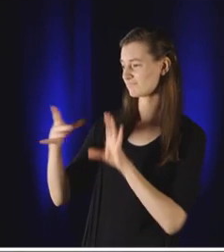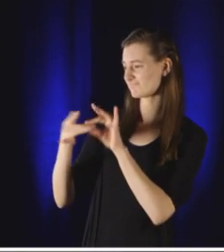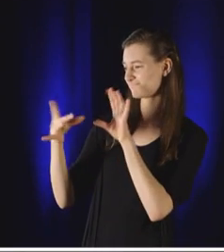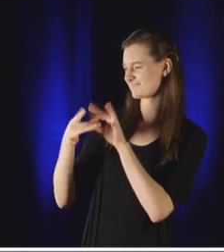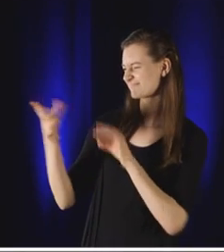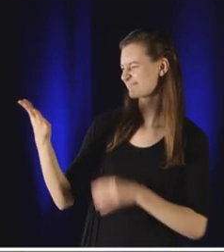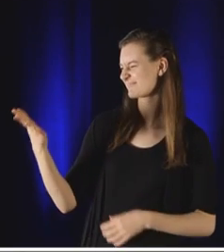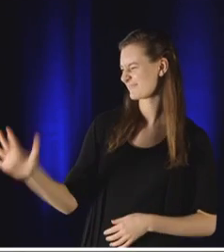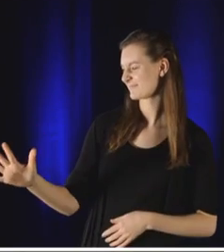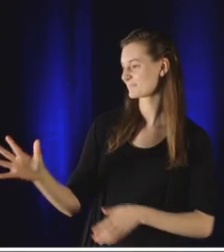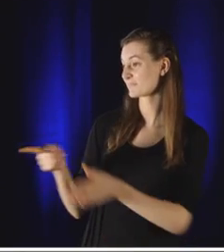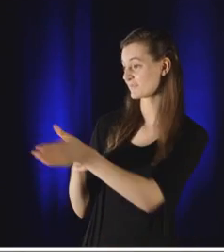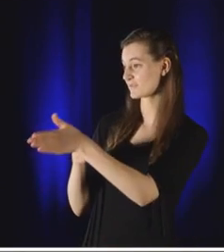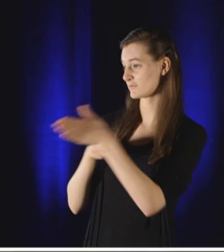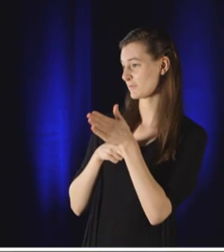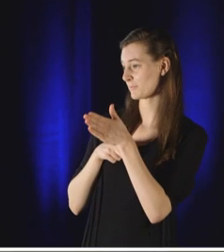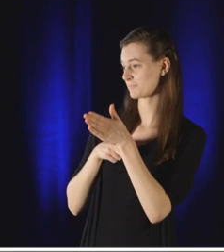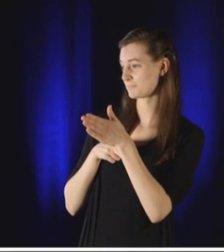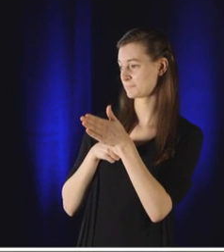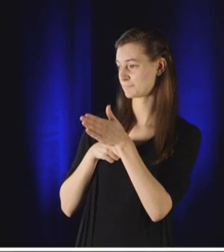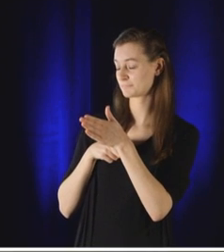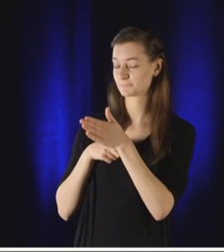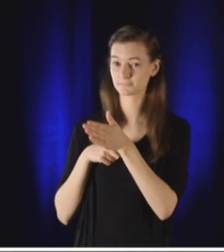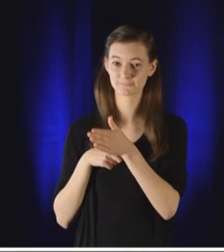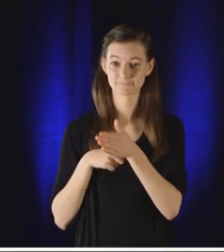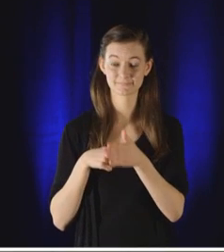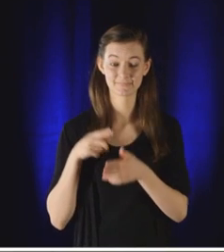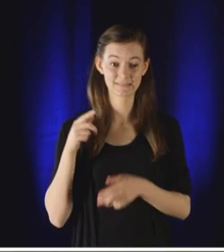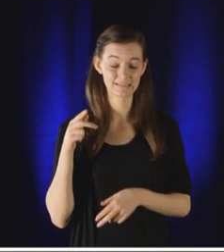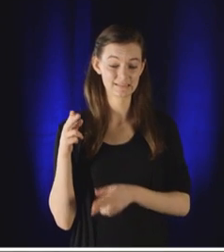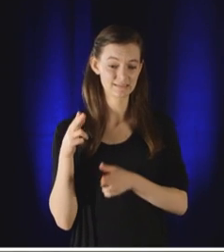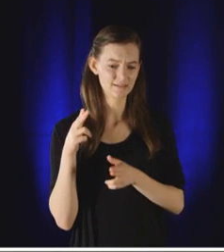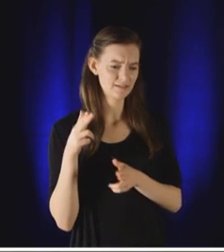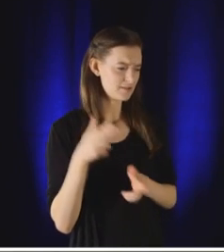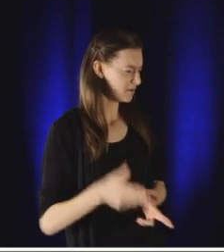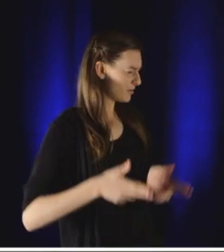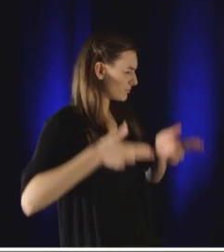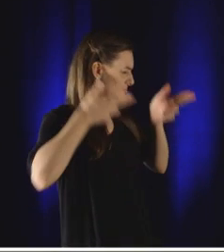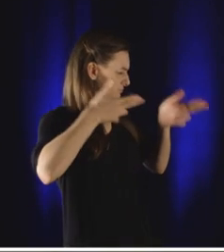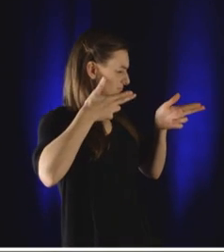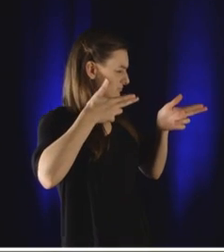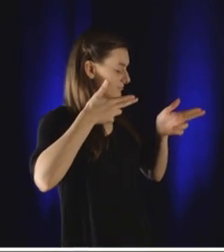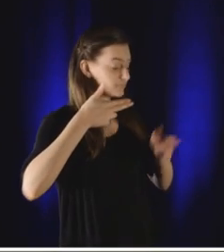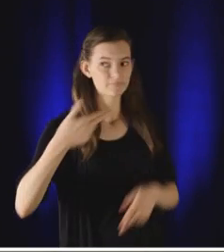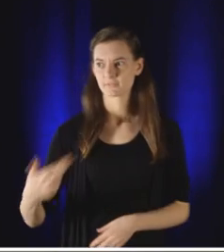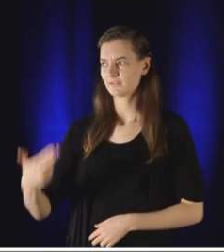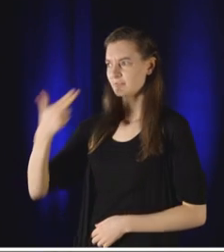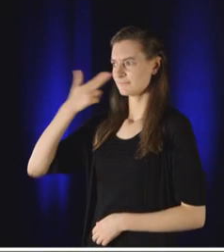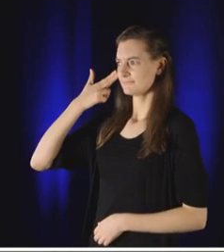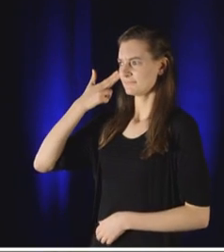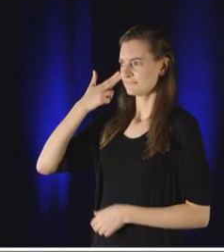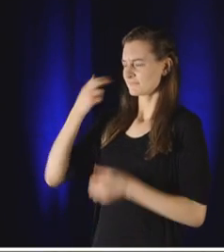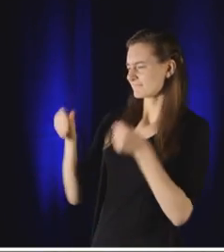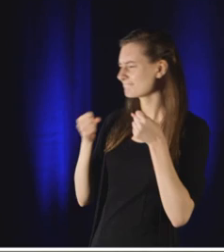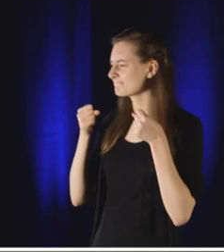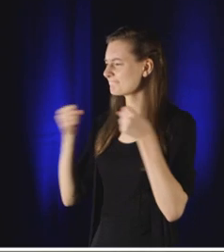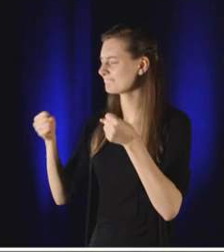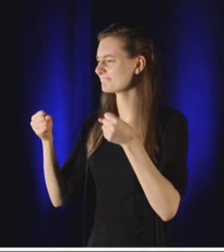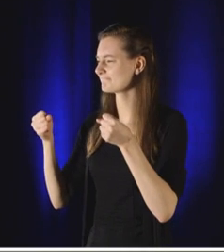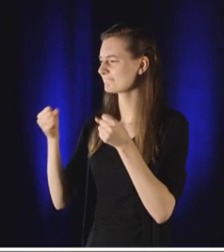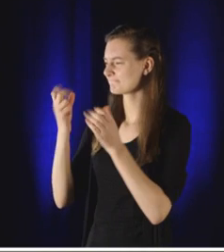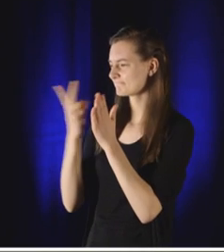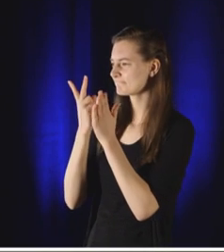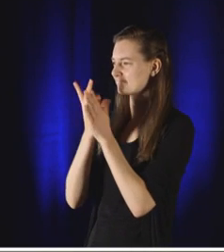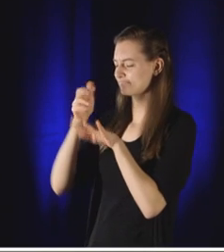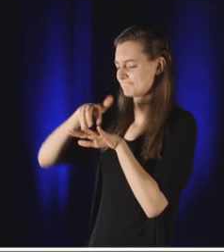tell me about your religion. Show it in your good deeds. Members of ISIS held a gun to her head, but